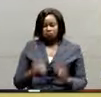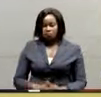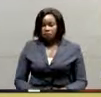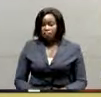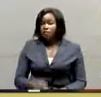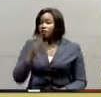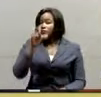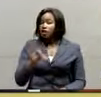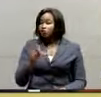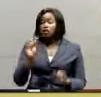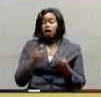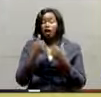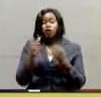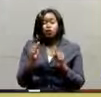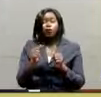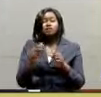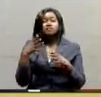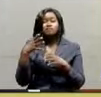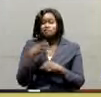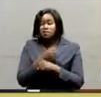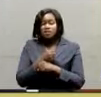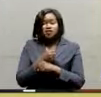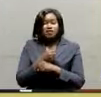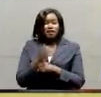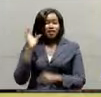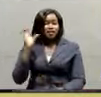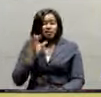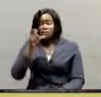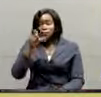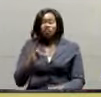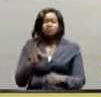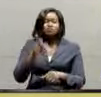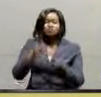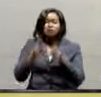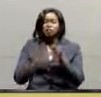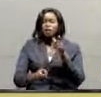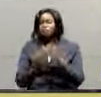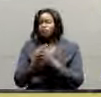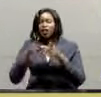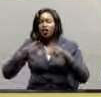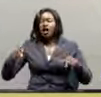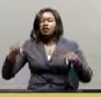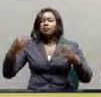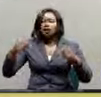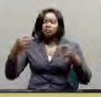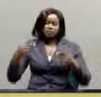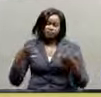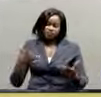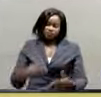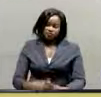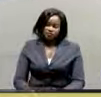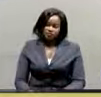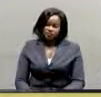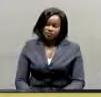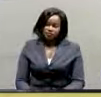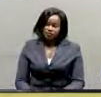never miss listening to who's from persons affected by land conflicts. Why don't you stand to exist even before I did? It